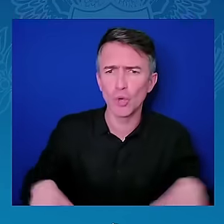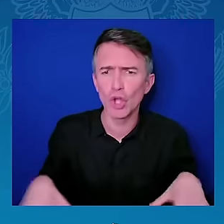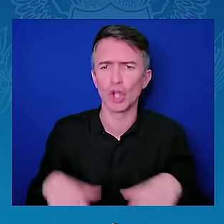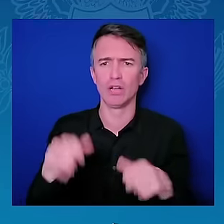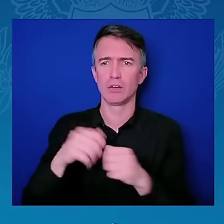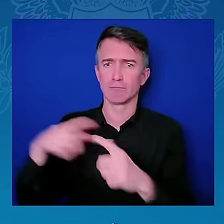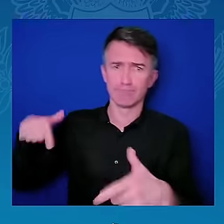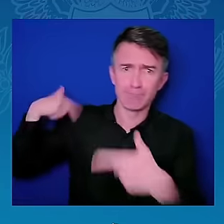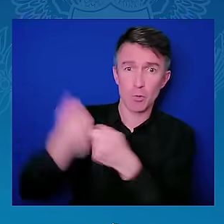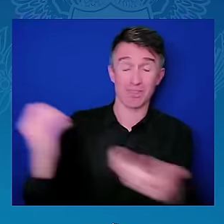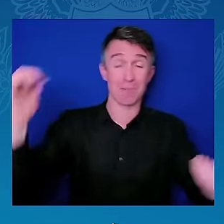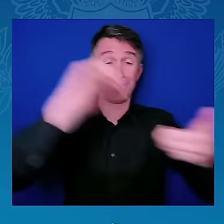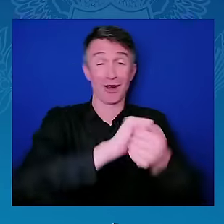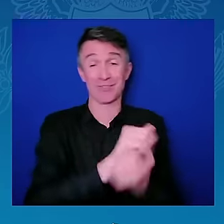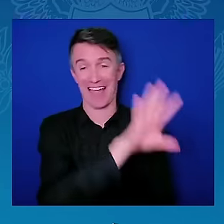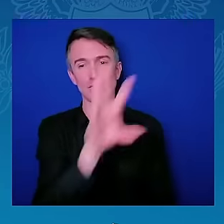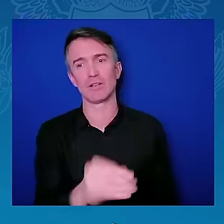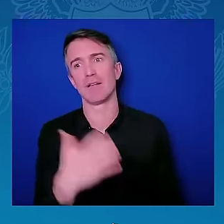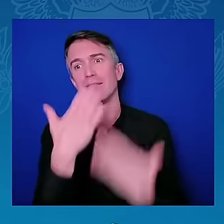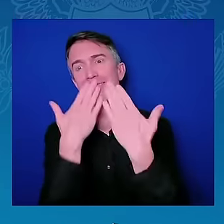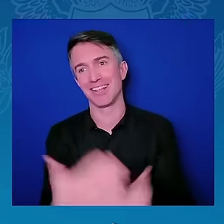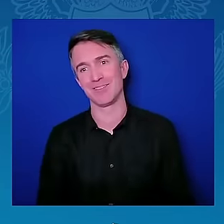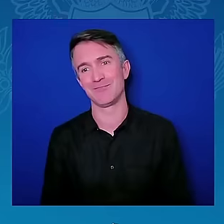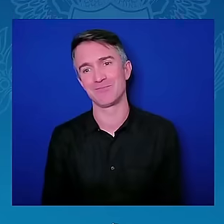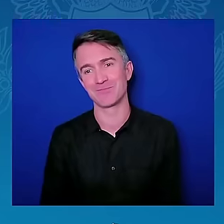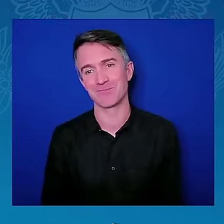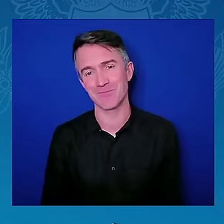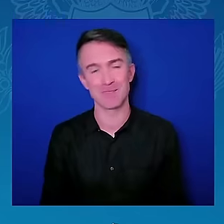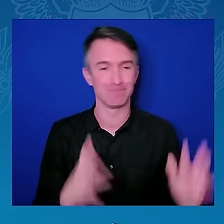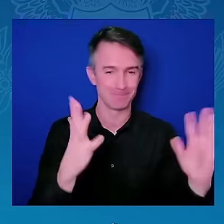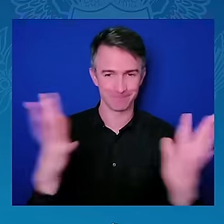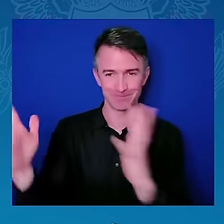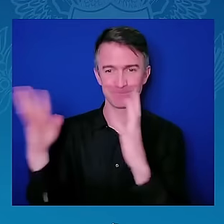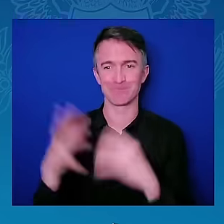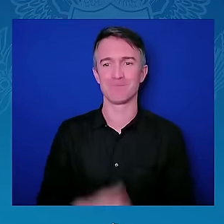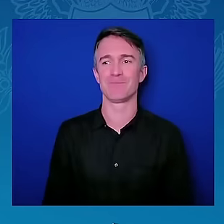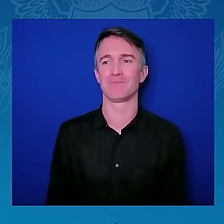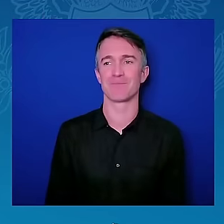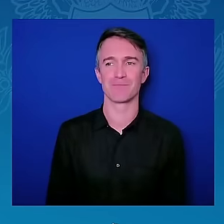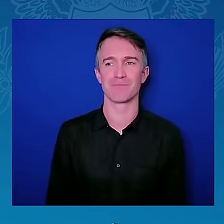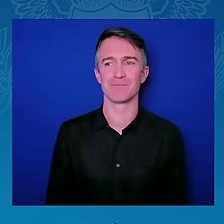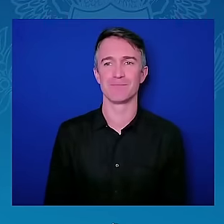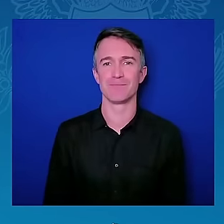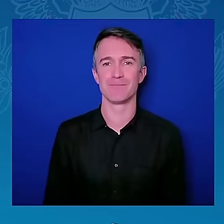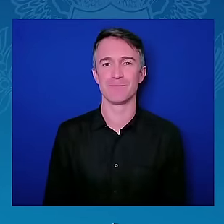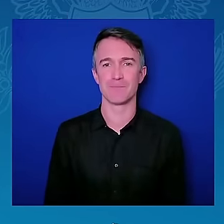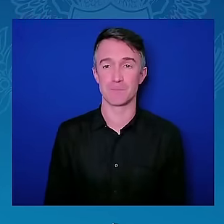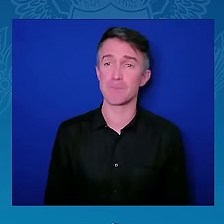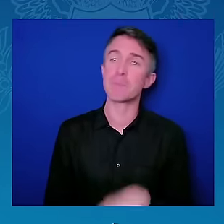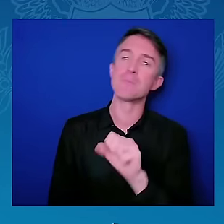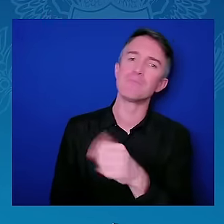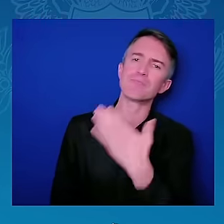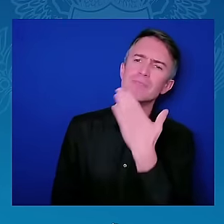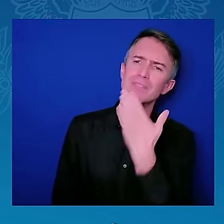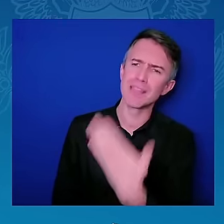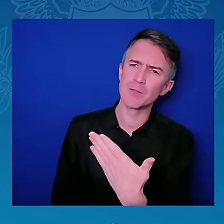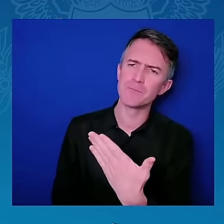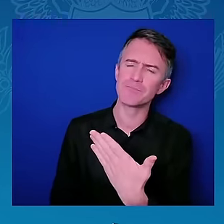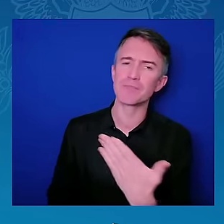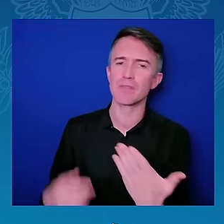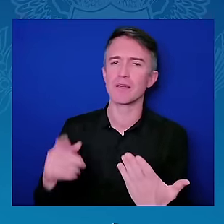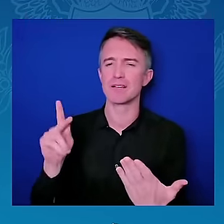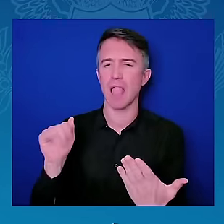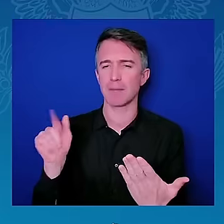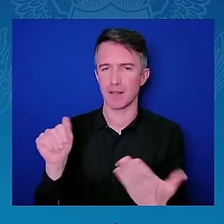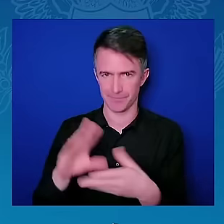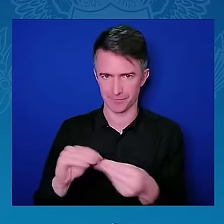I will emphasize the point that President Ruto made. The capacity that we have in public-private